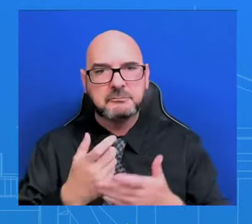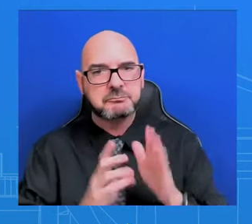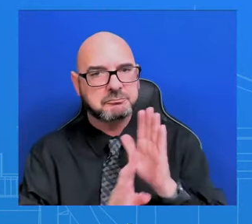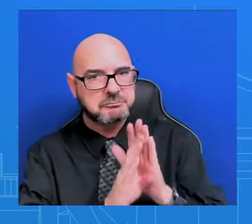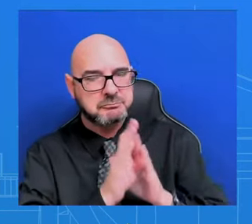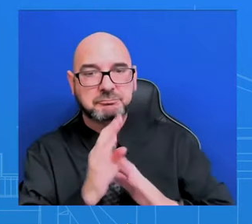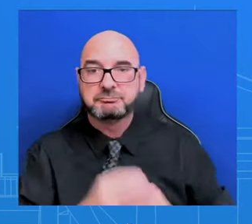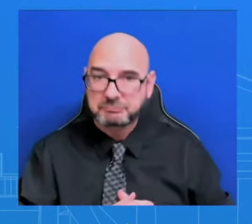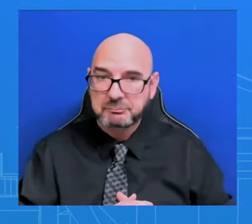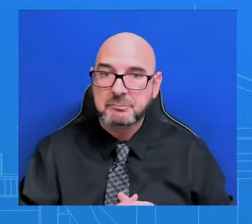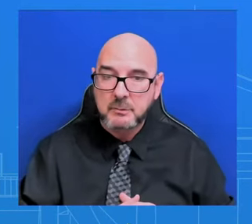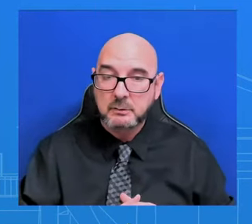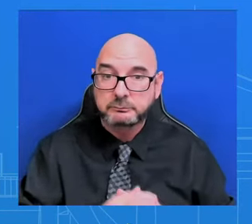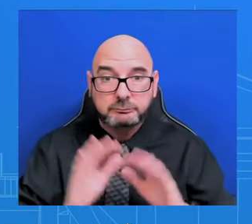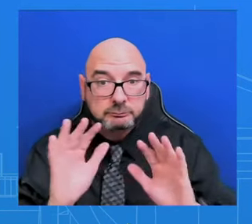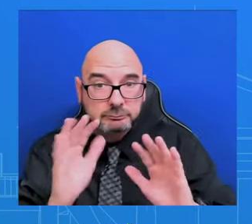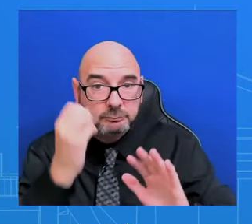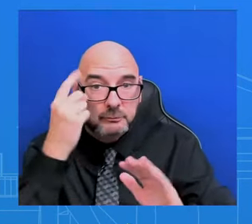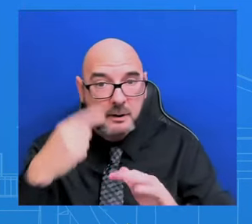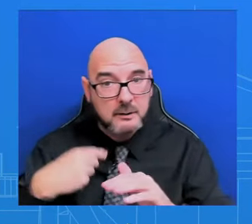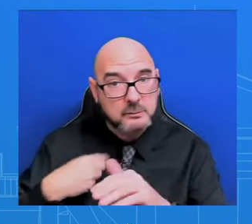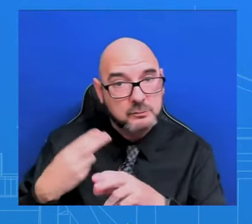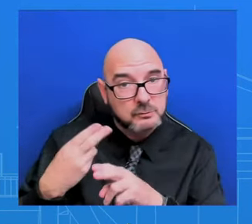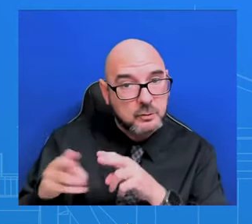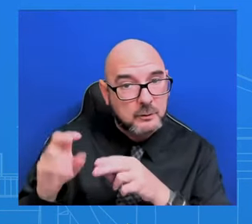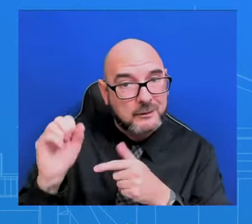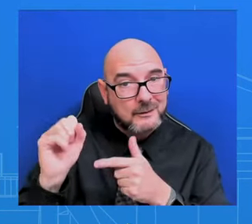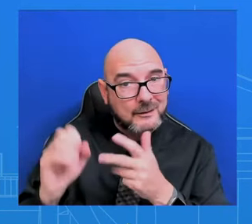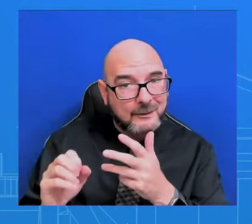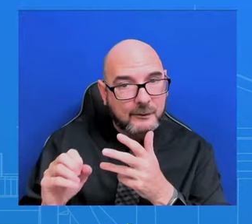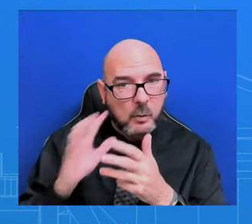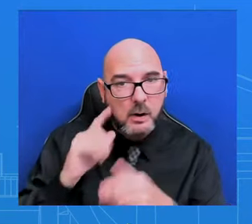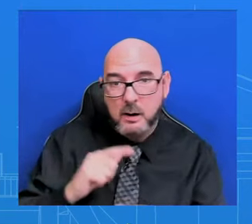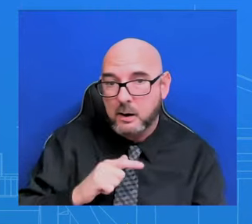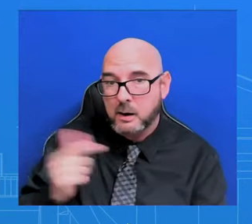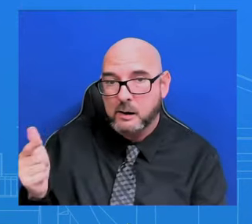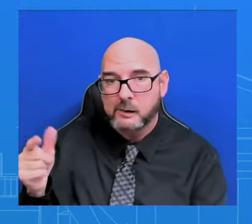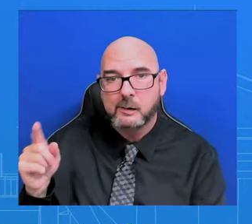short. I am. Admiral John Kirby is here to give an update on the Middle East.